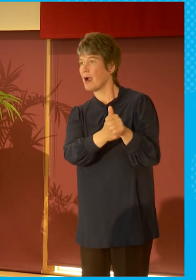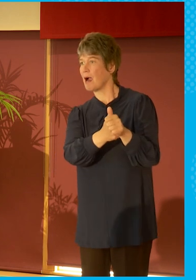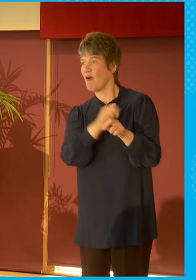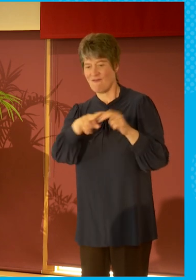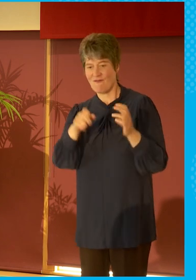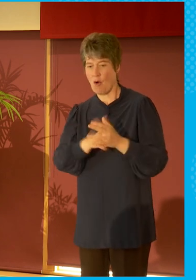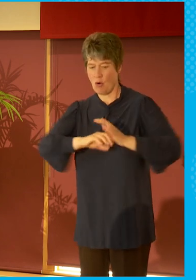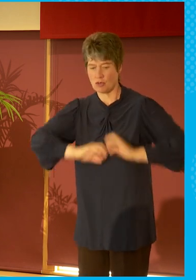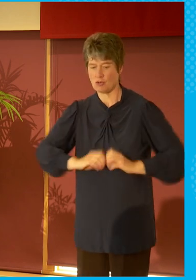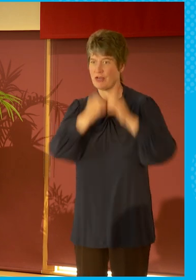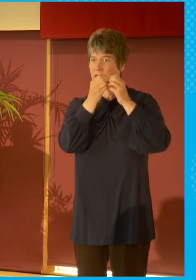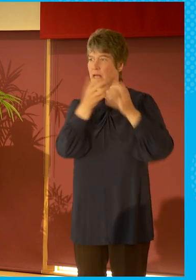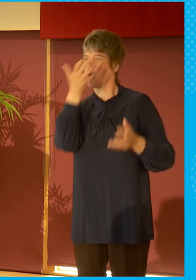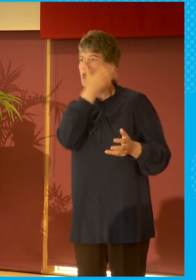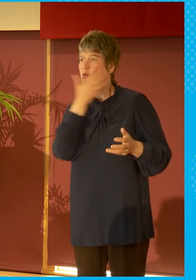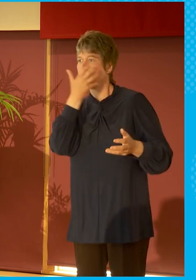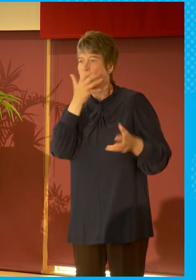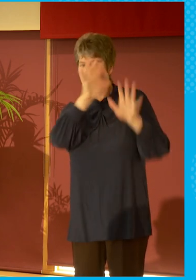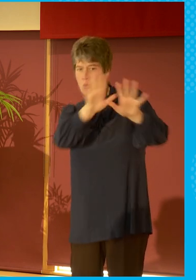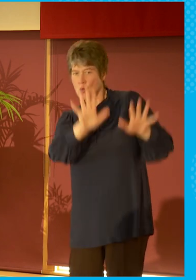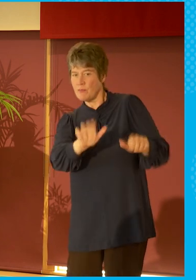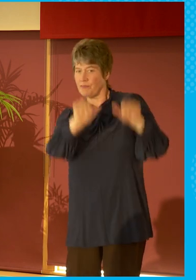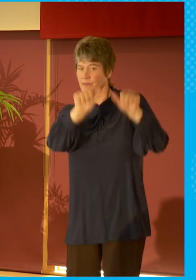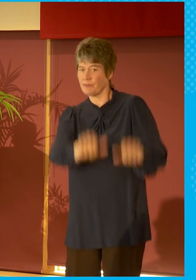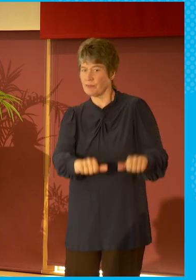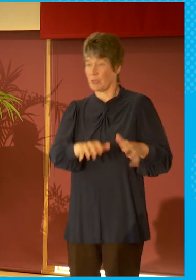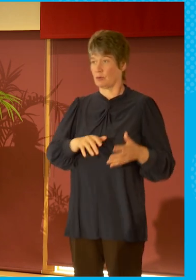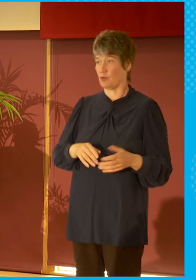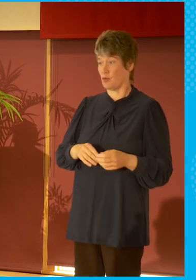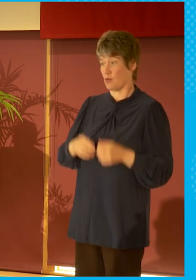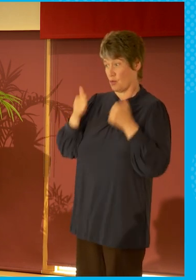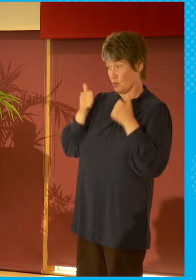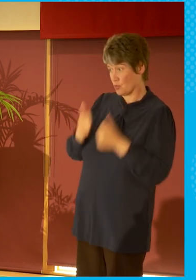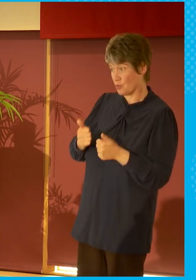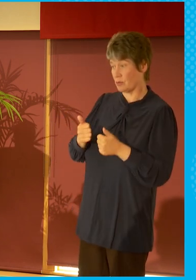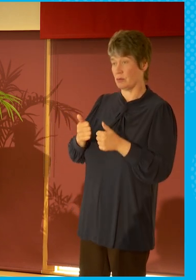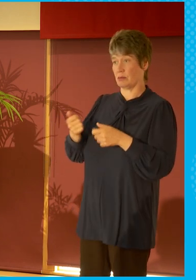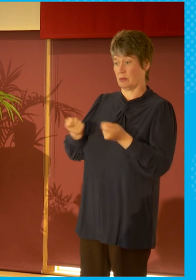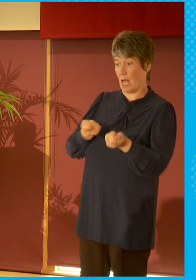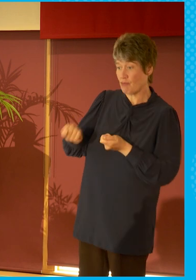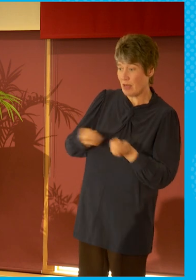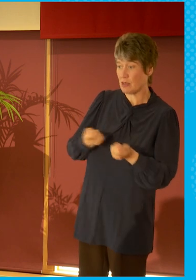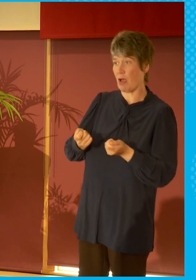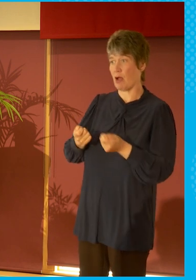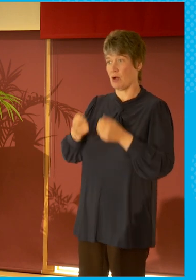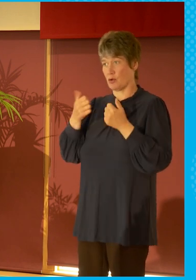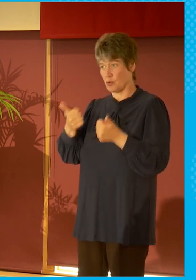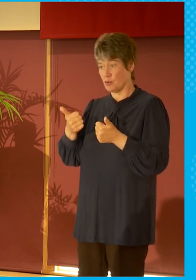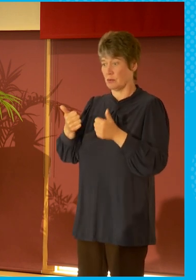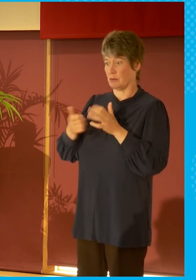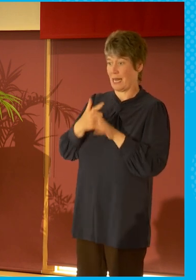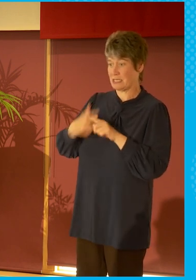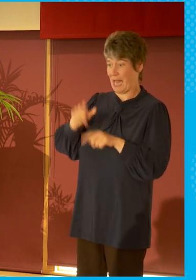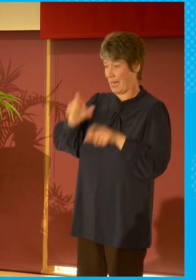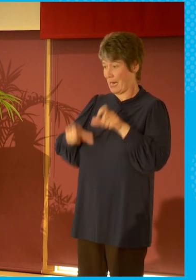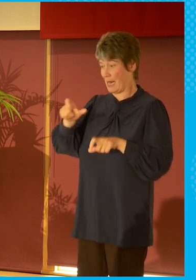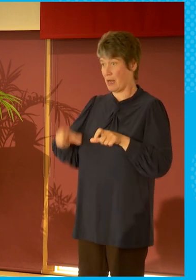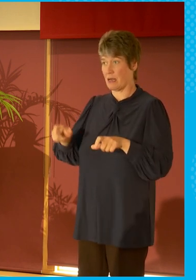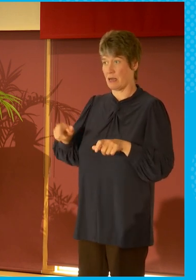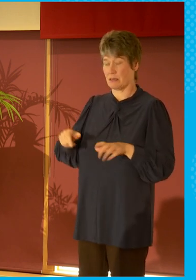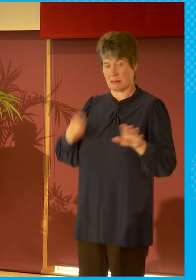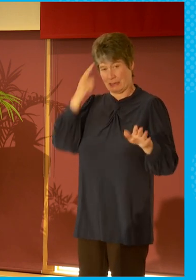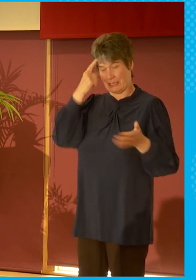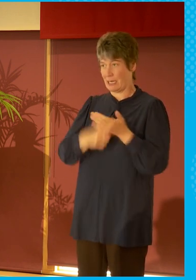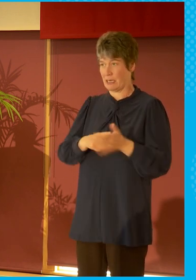content so good DPs, good directors, good execs, etc. are all leaving to go work